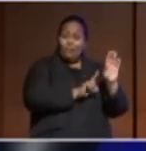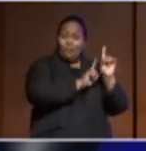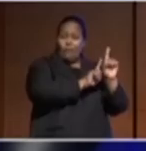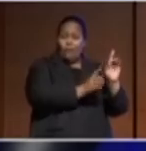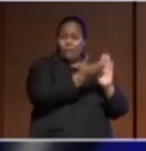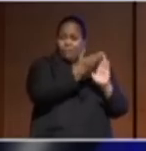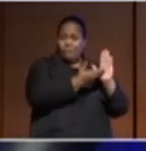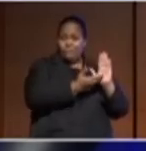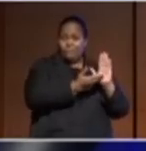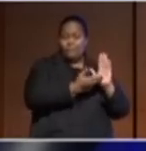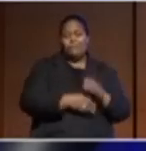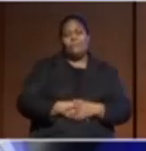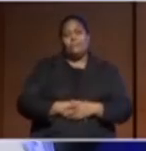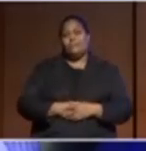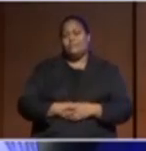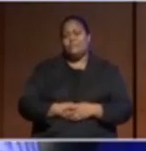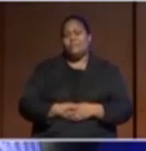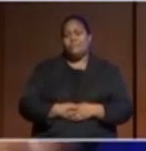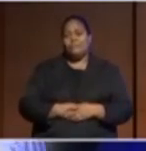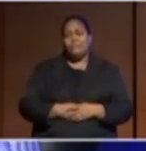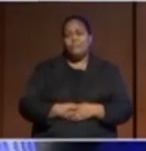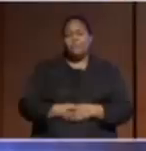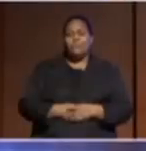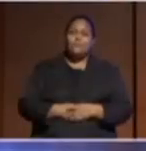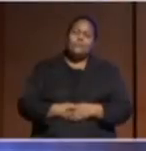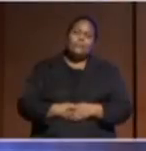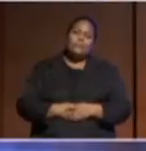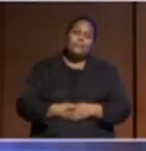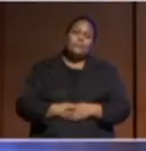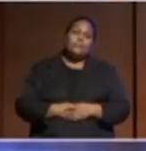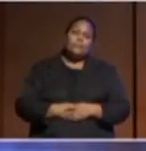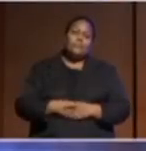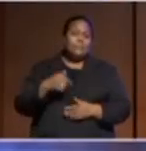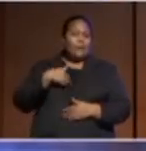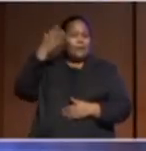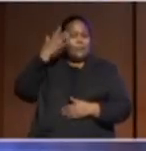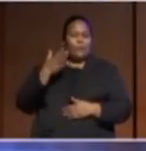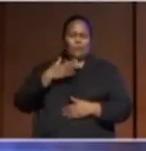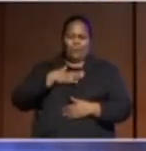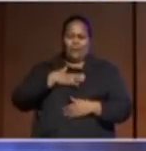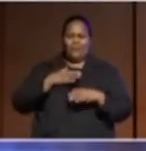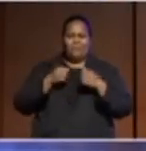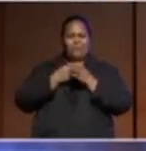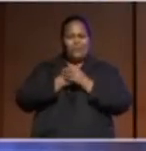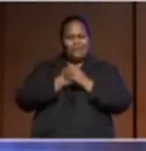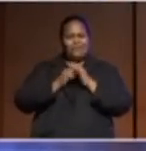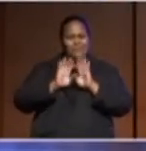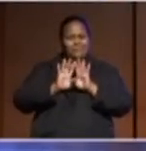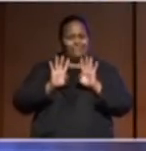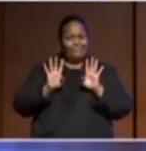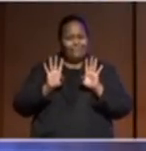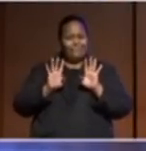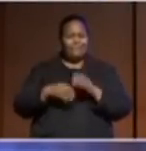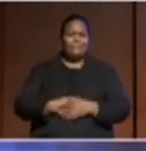So, I don't know about colleagues sitting up here, but I'm finding this period